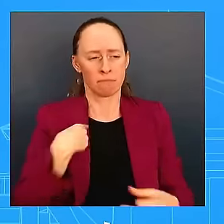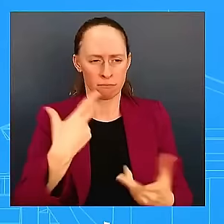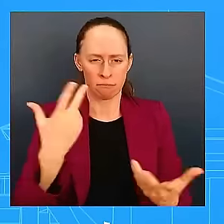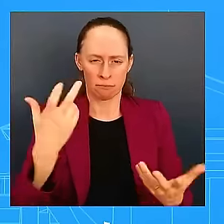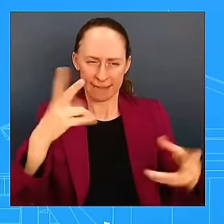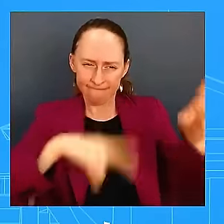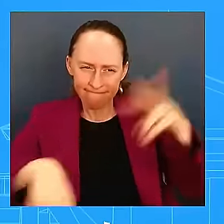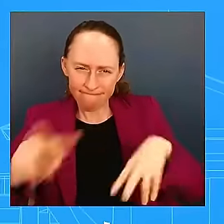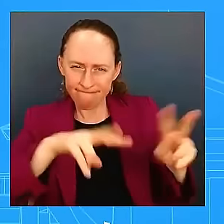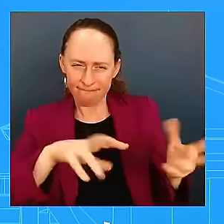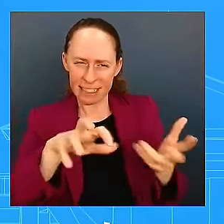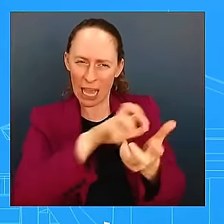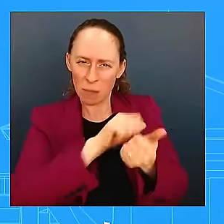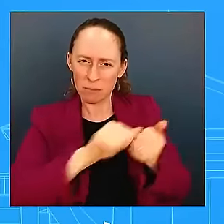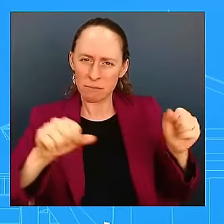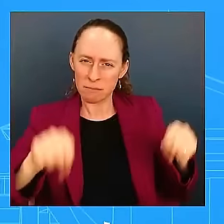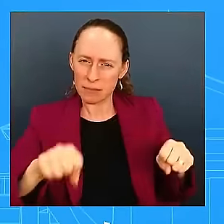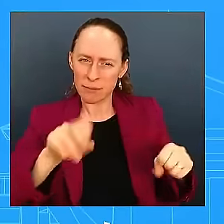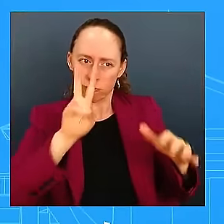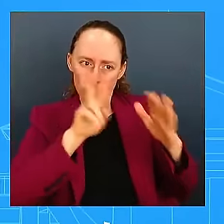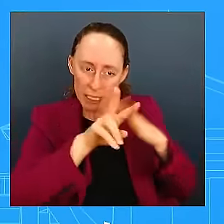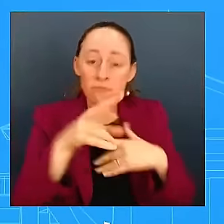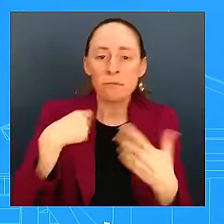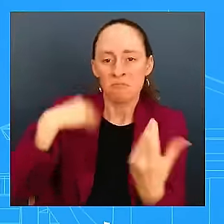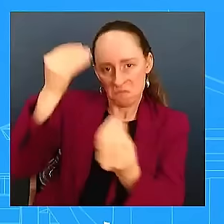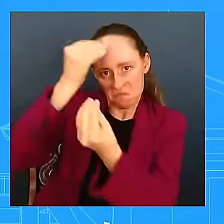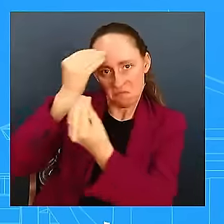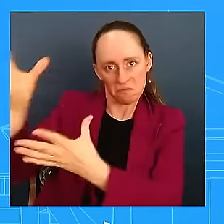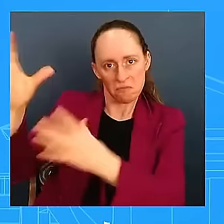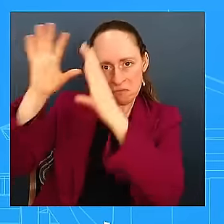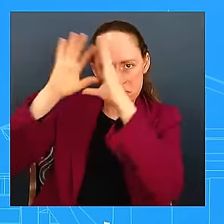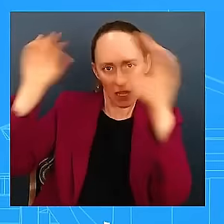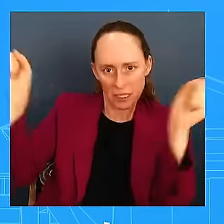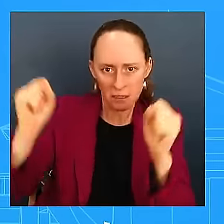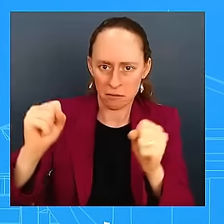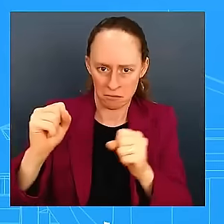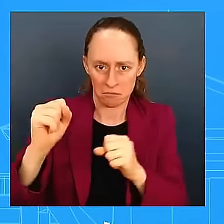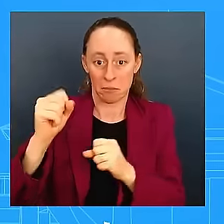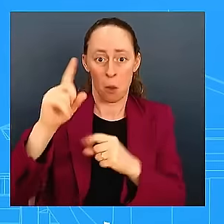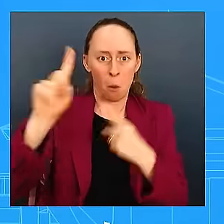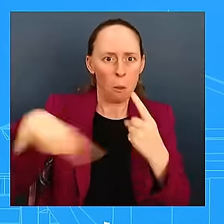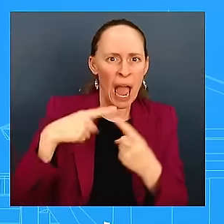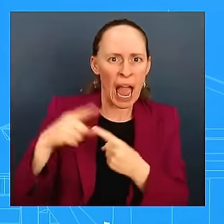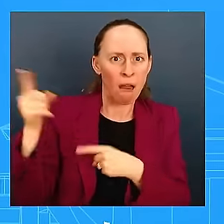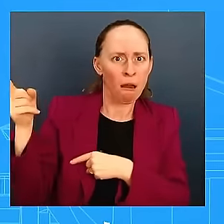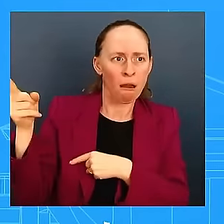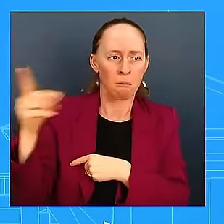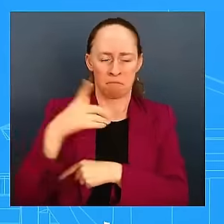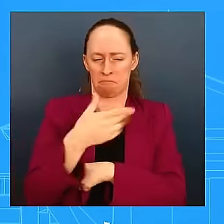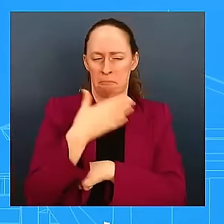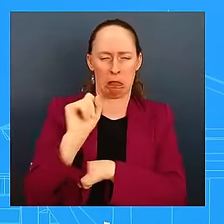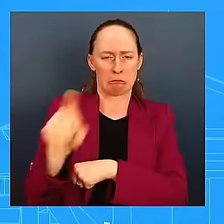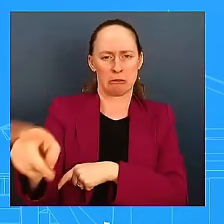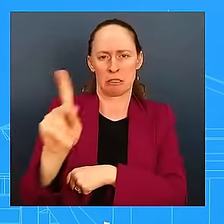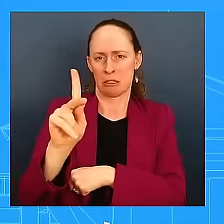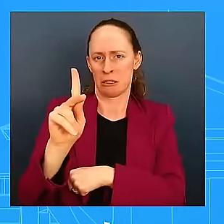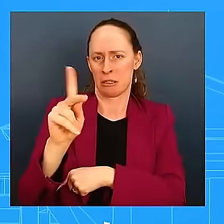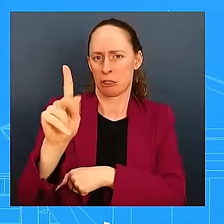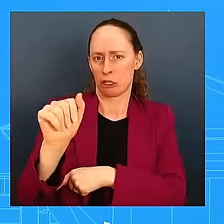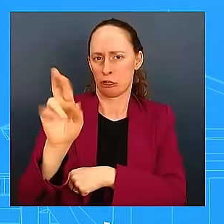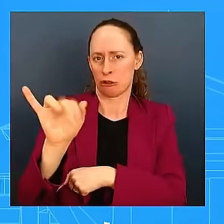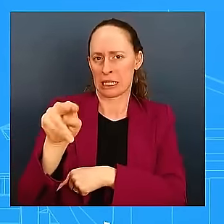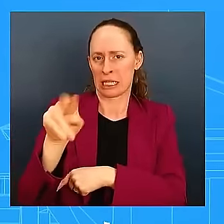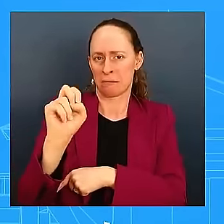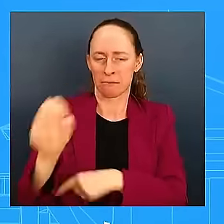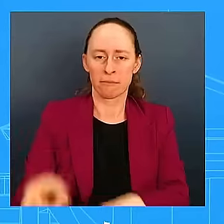what actions he might take. But I think the message is take this seriously. I mean, we look at the cone, and the cone